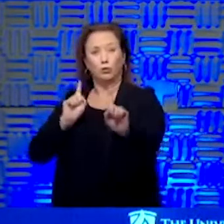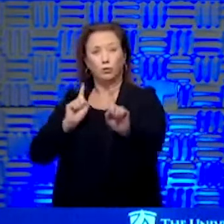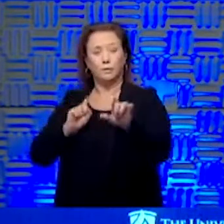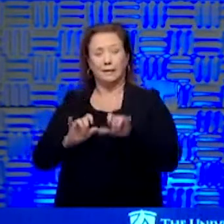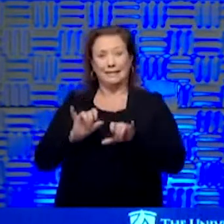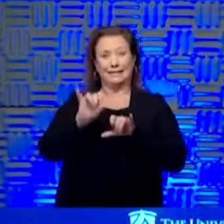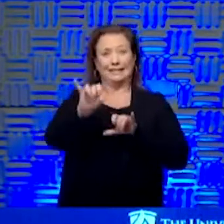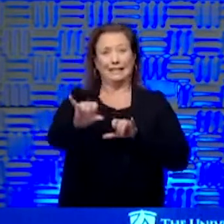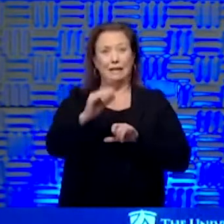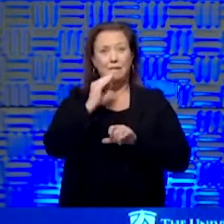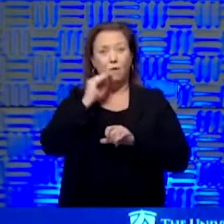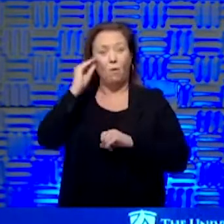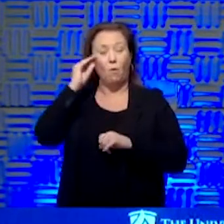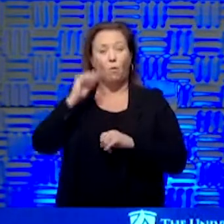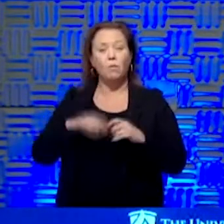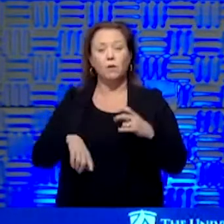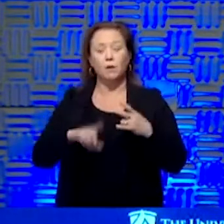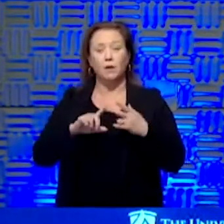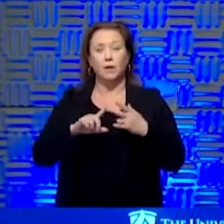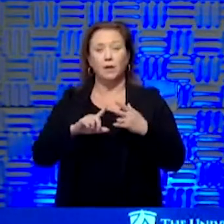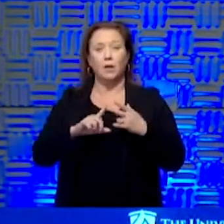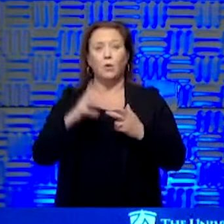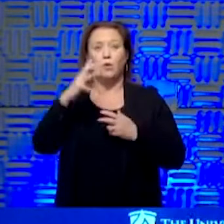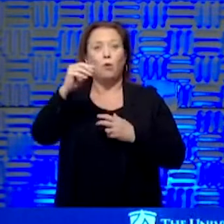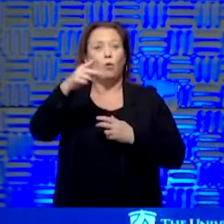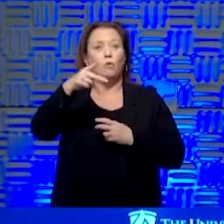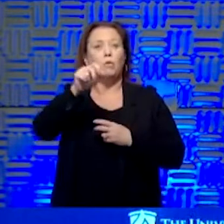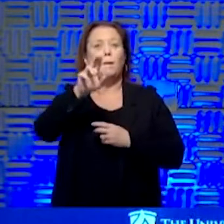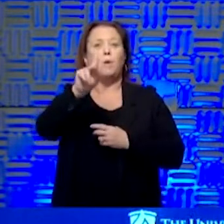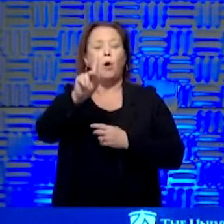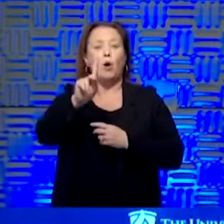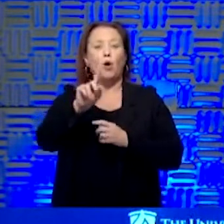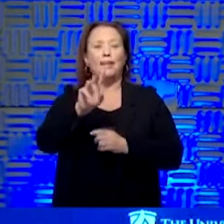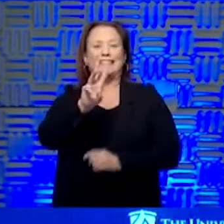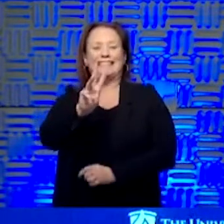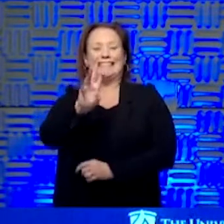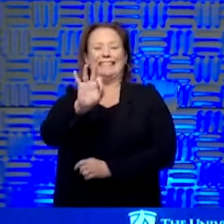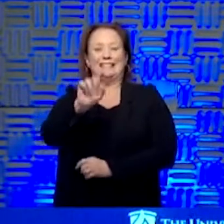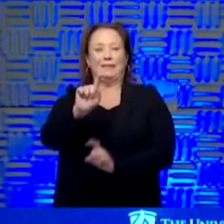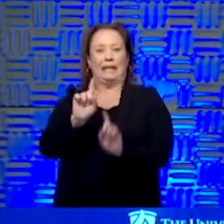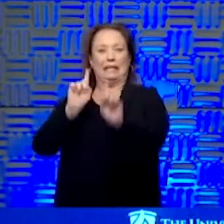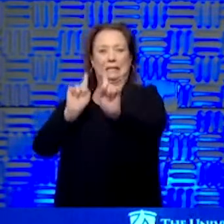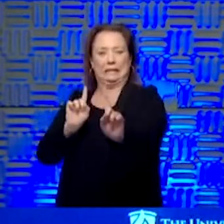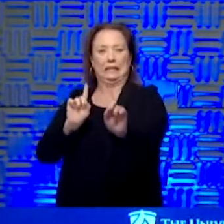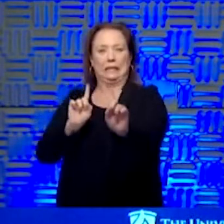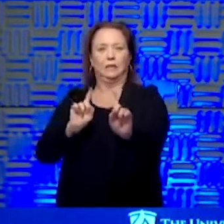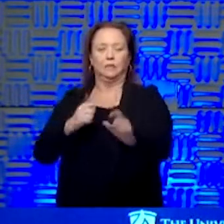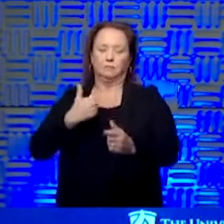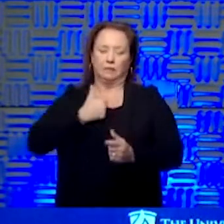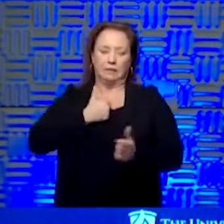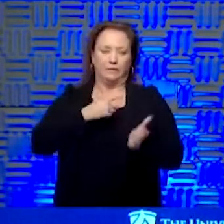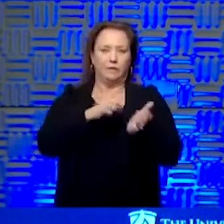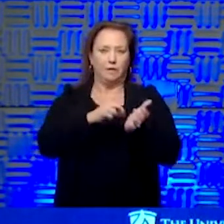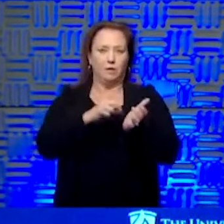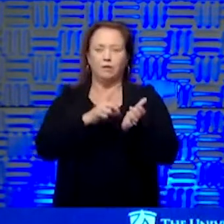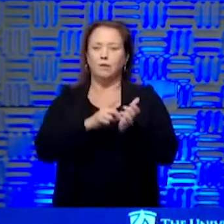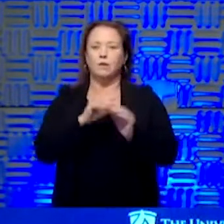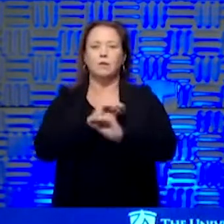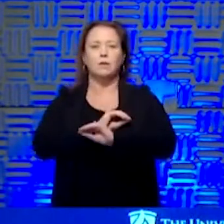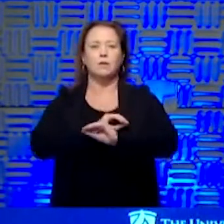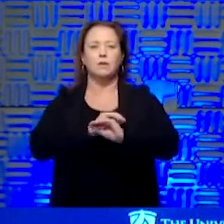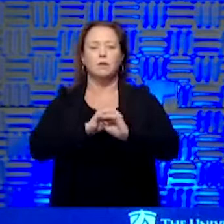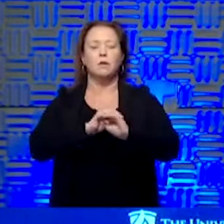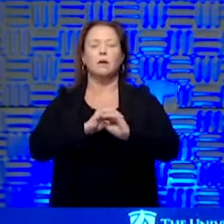staying safe at home, when you're out at the park, maintain your six feet, nothing, you know, okay, I'm a physician, here it comes out. Nothing